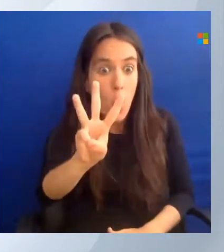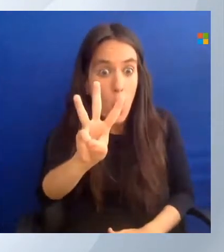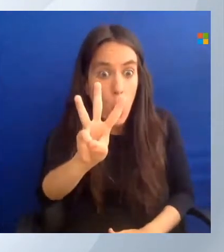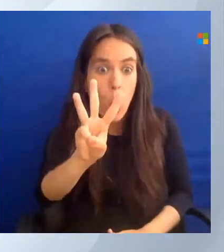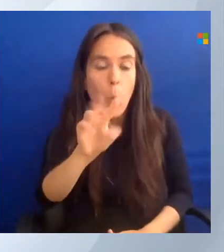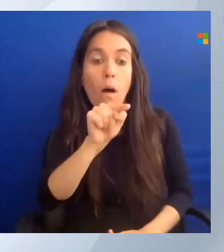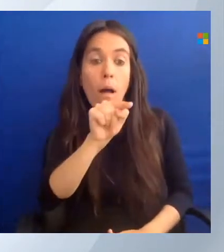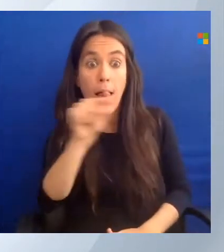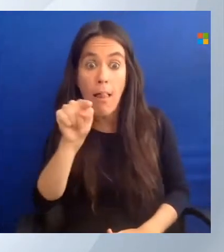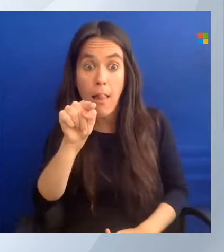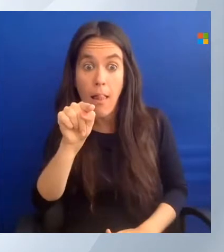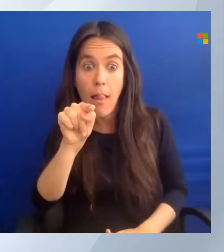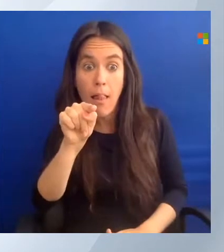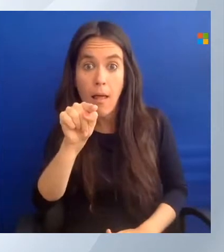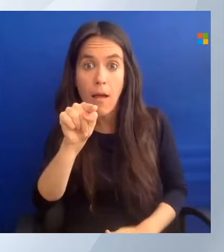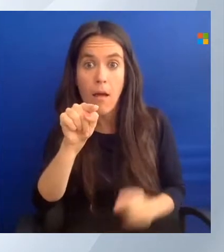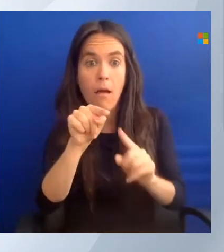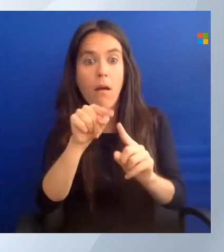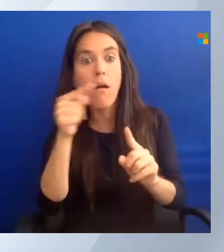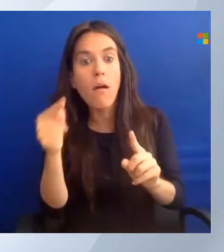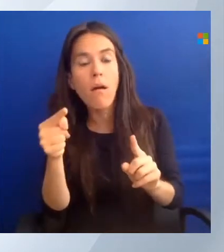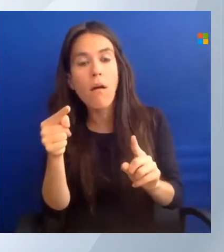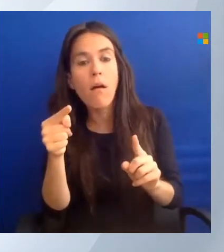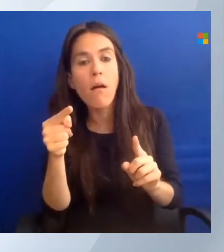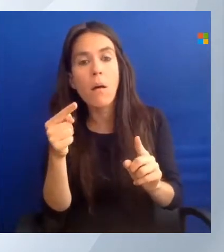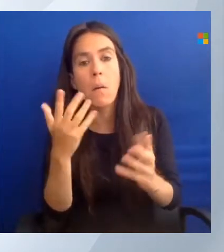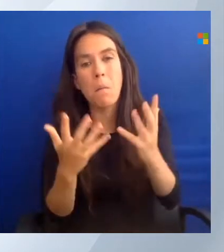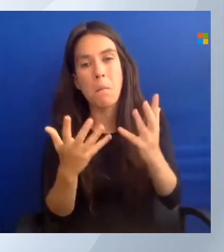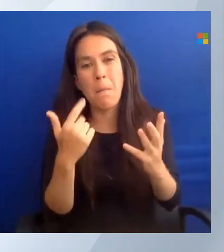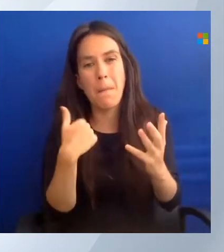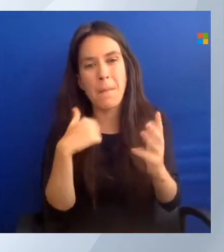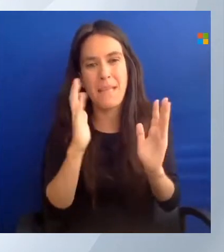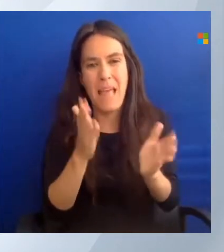be able to use on itad complete too soon.